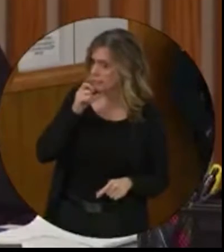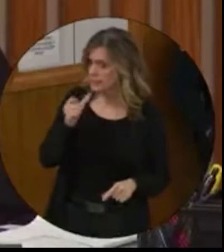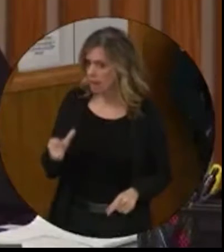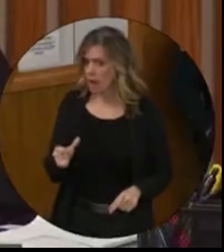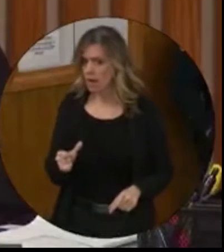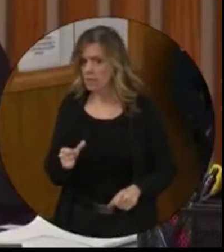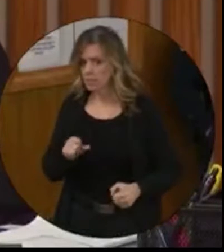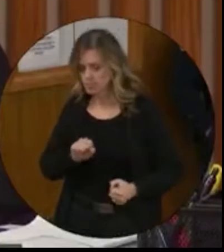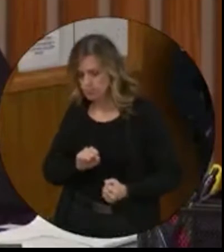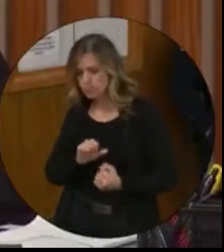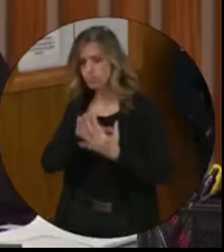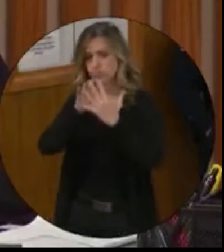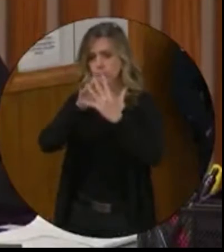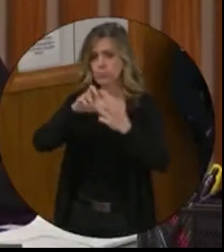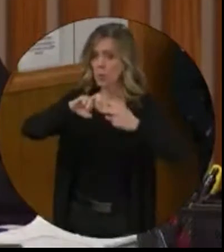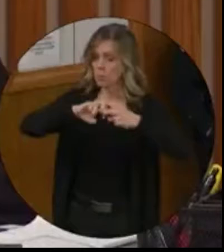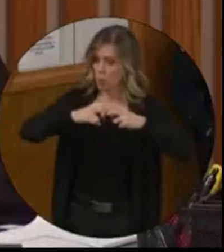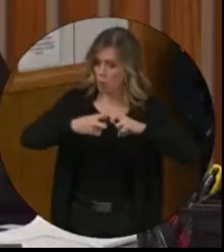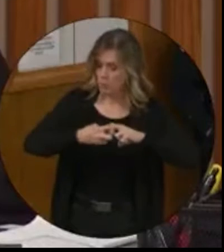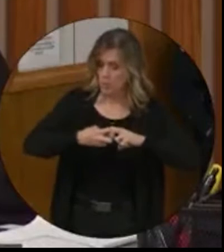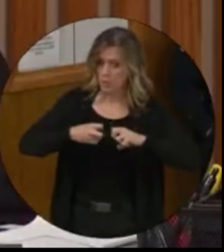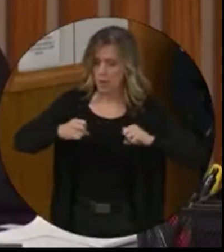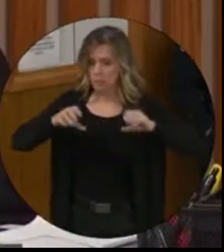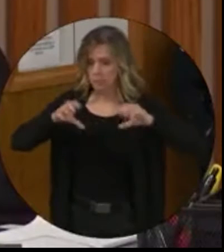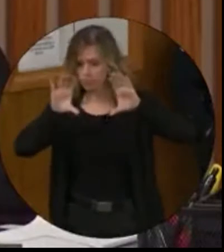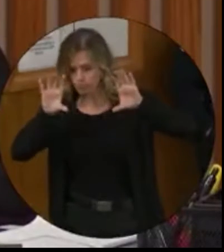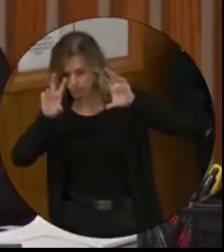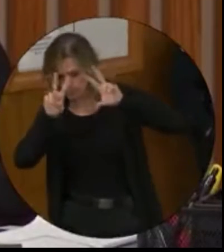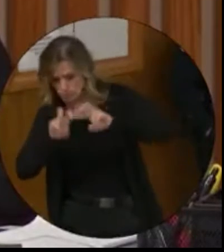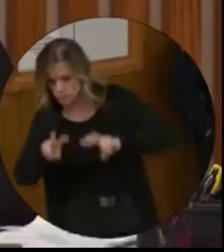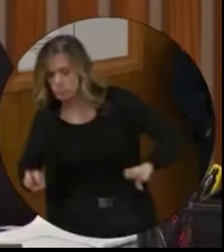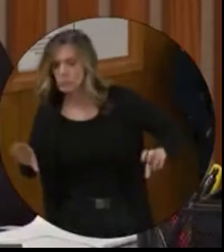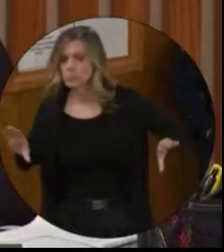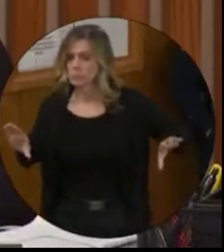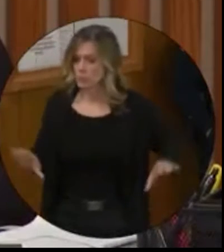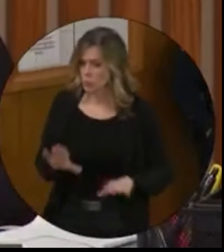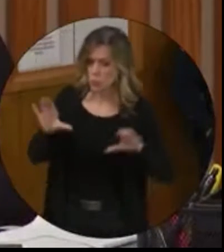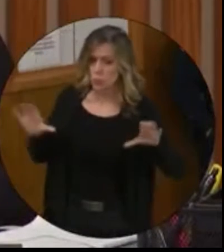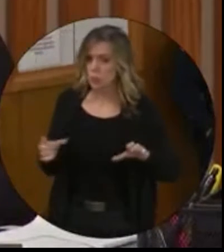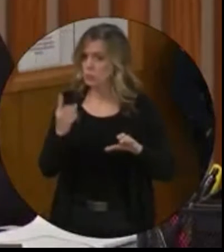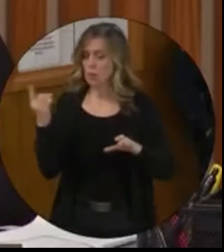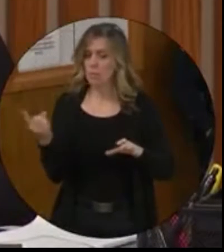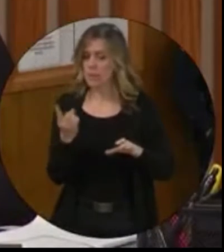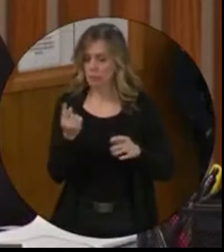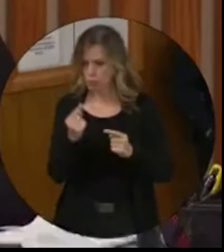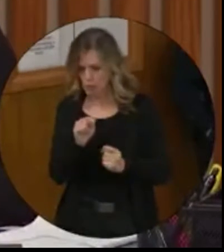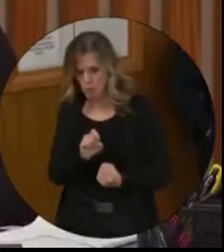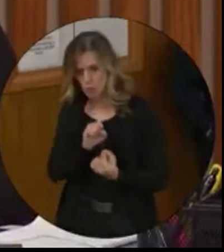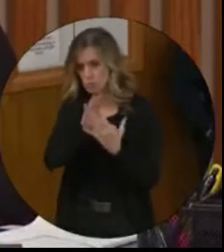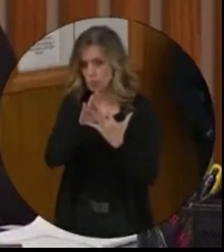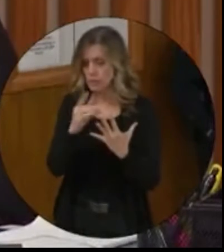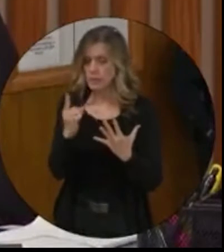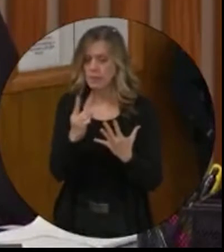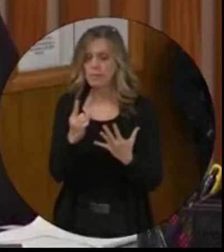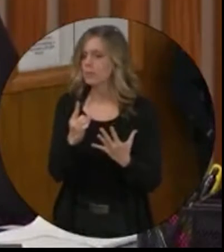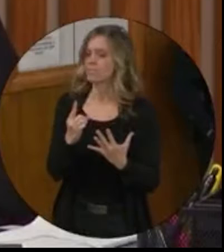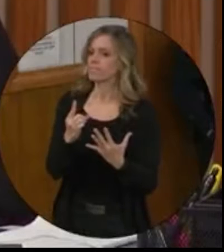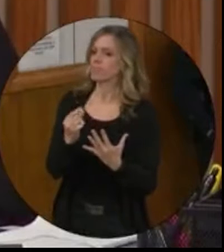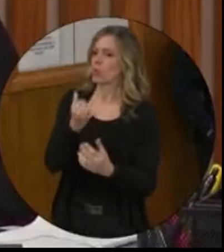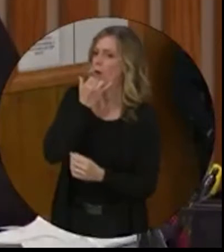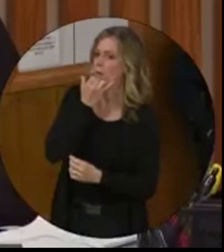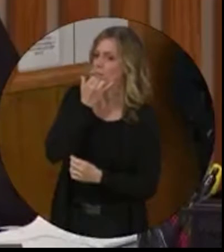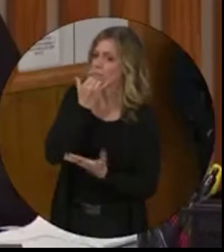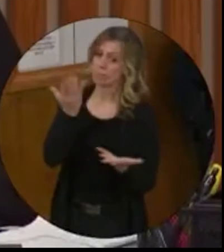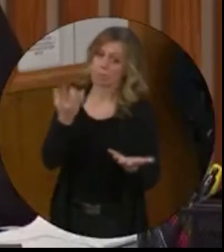actually go into action and try to address things is absolutely incorrect, at least with me.